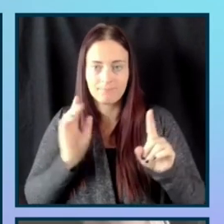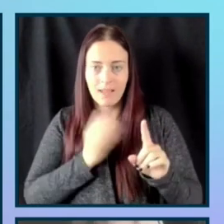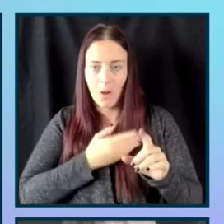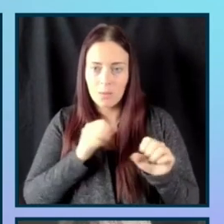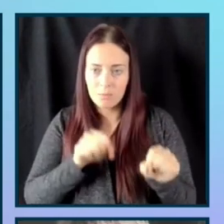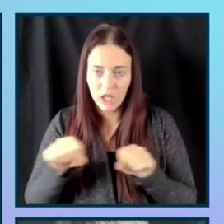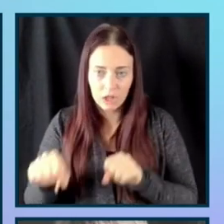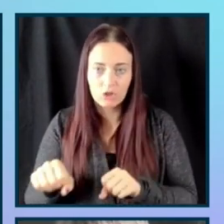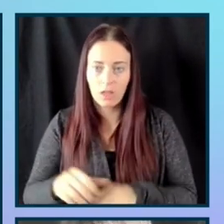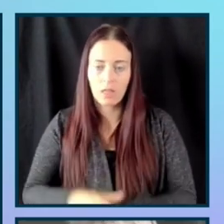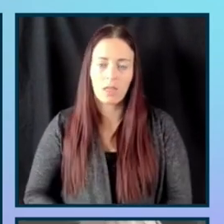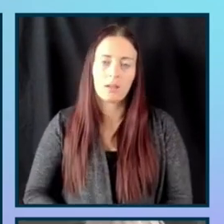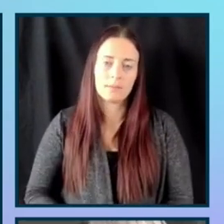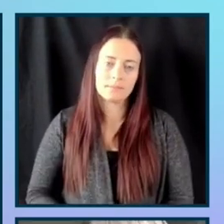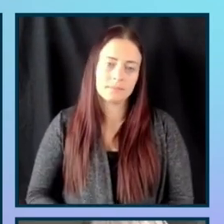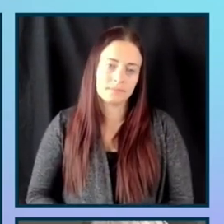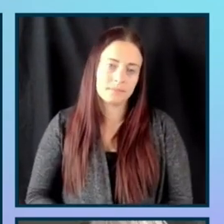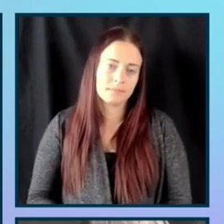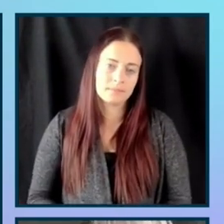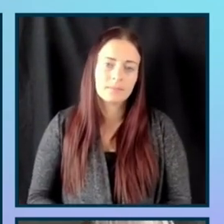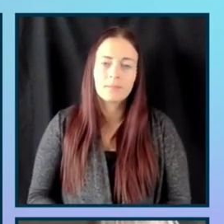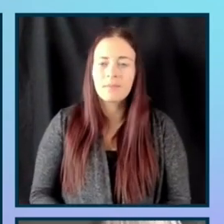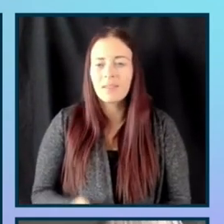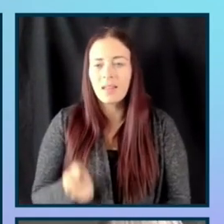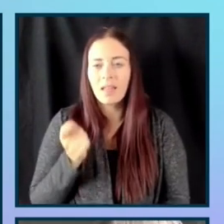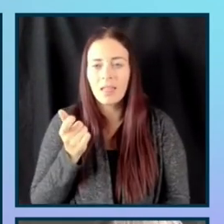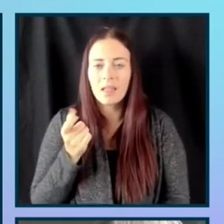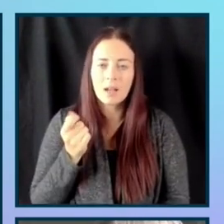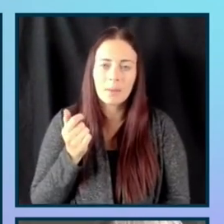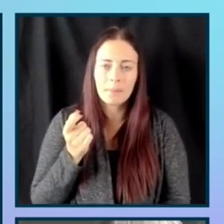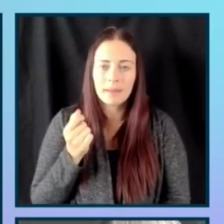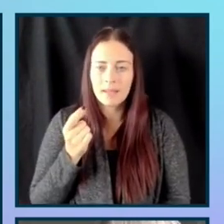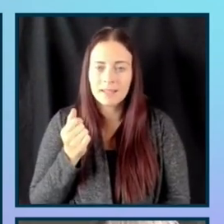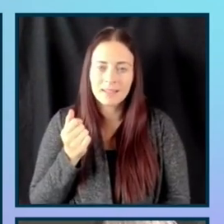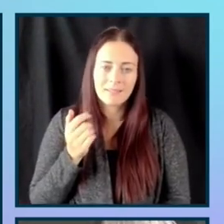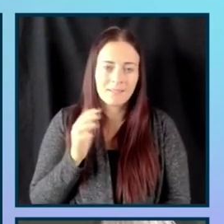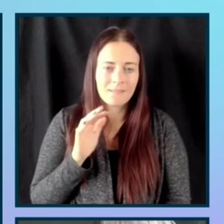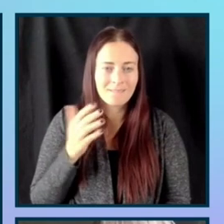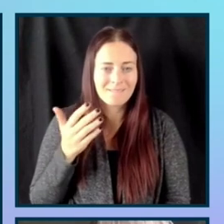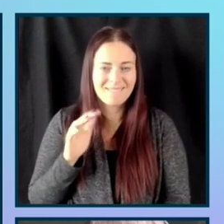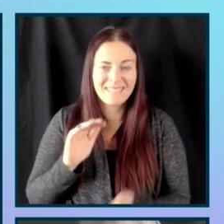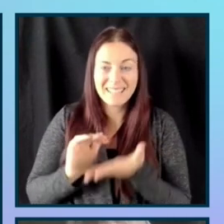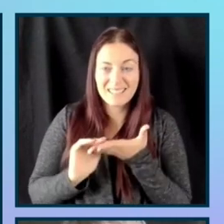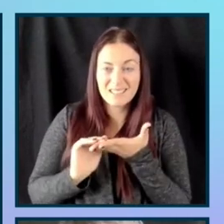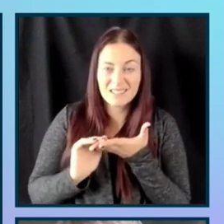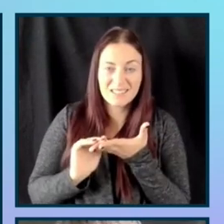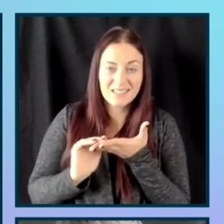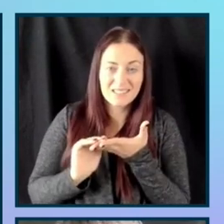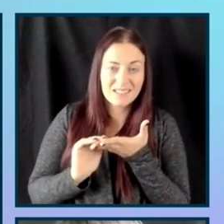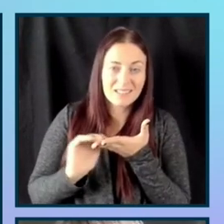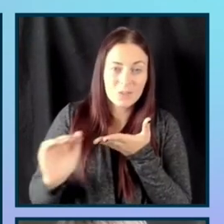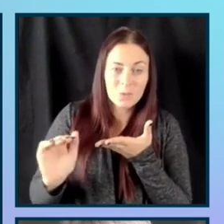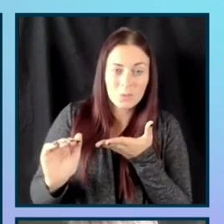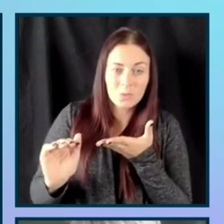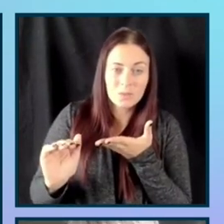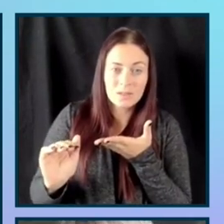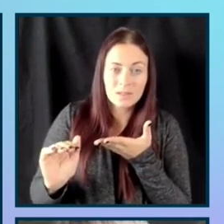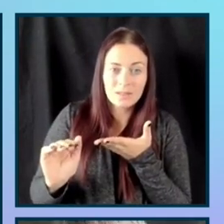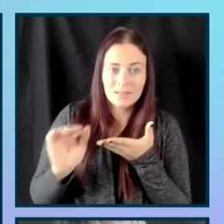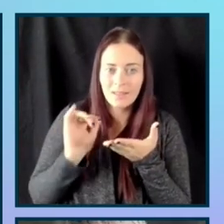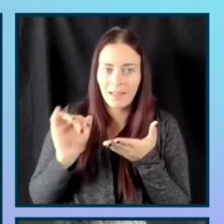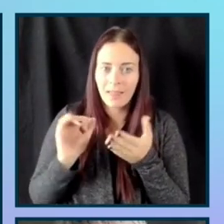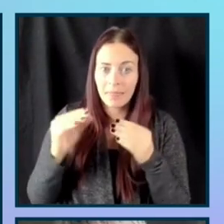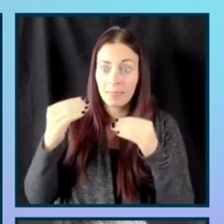There's been a little bit of kind of an excuse that, well, this, the market it doesn't want,